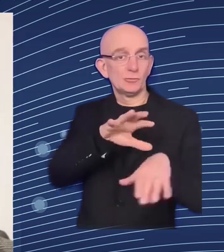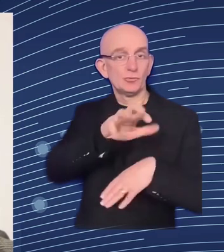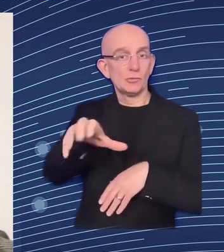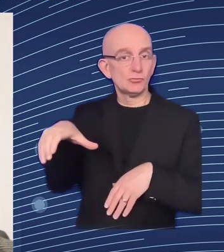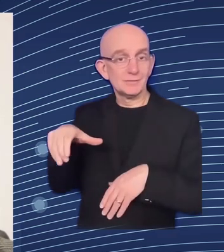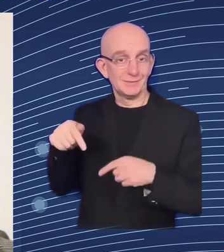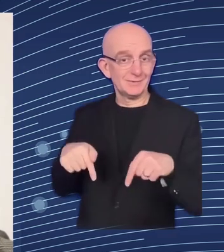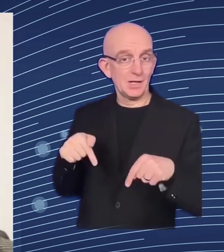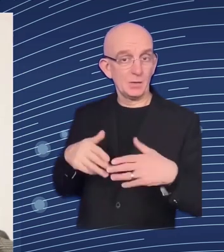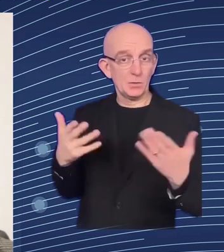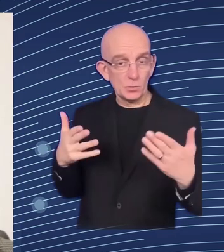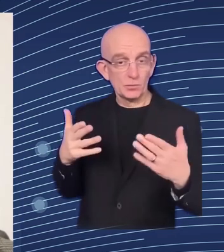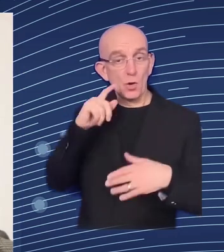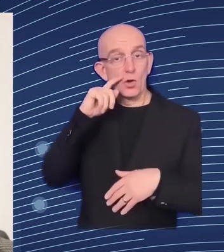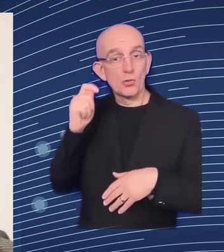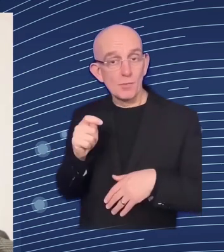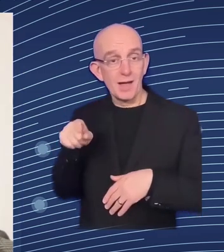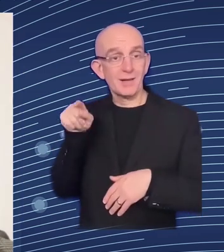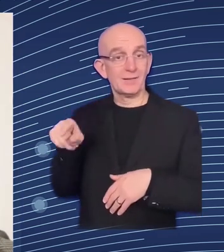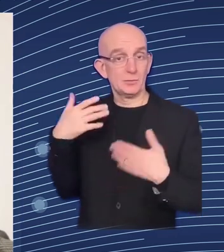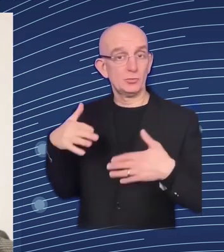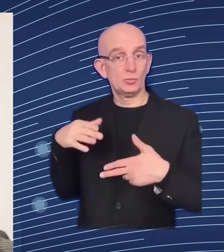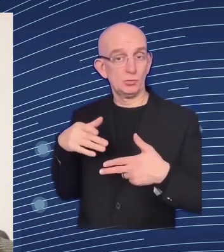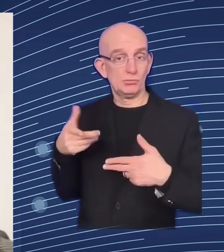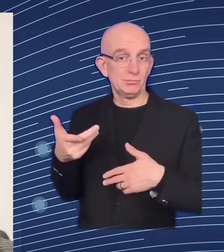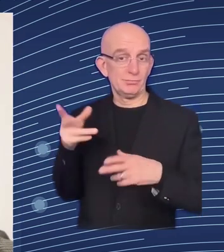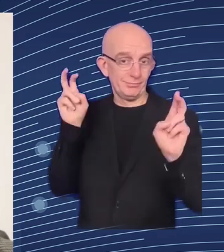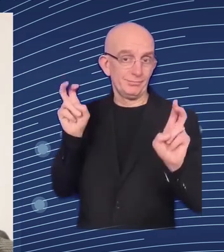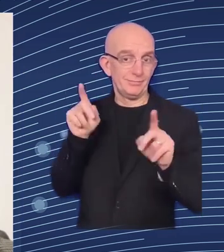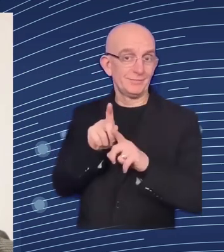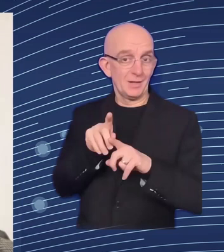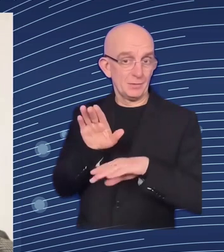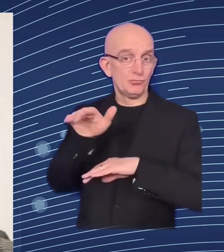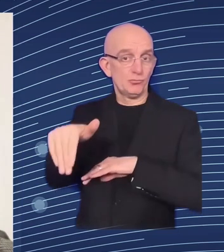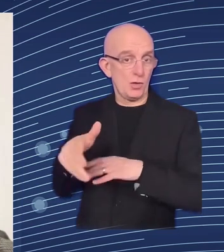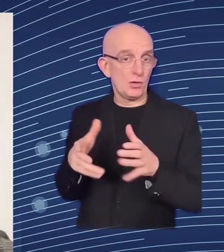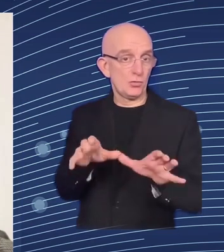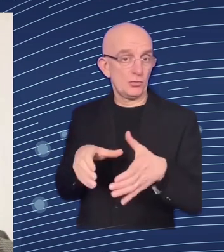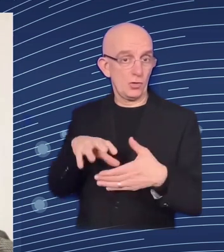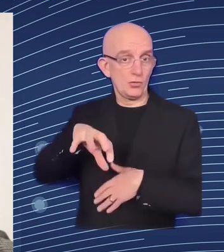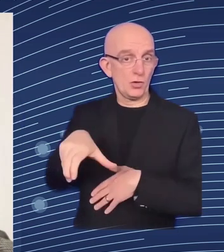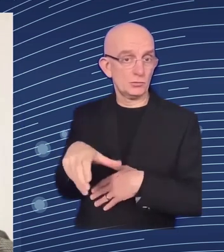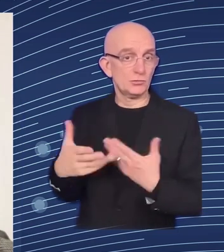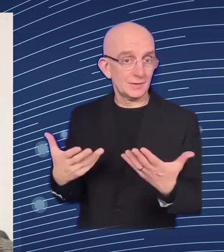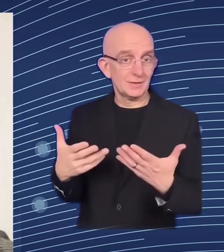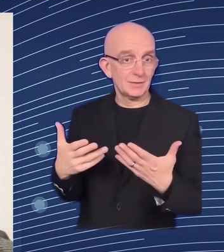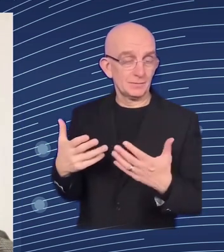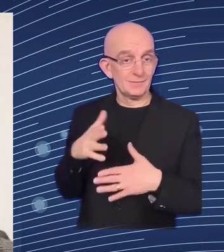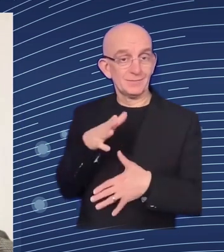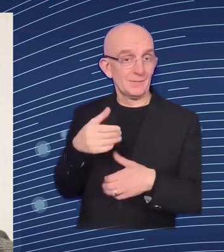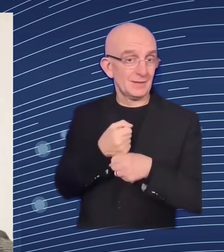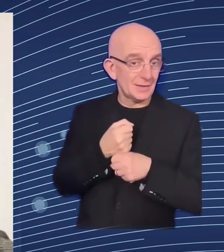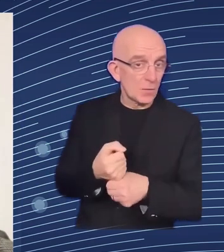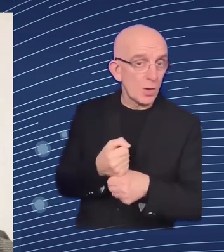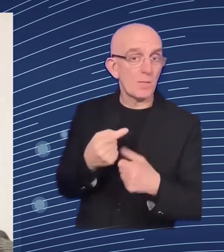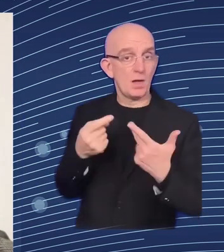we we talk about the same things and we have compared already the schemes which exist in ukraine and the frameworks and